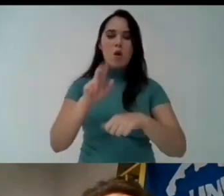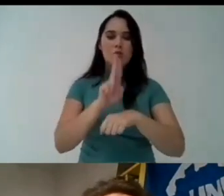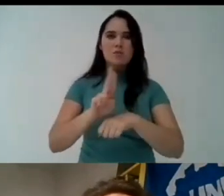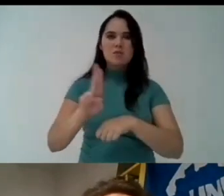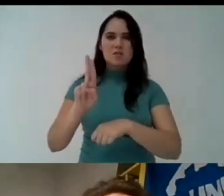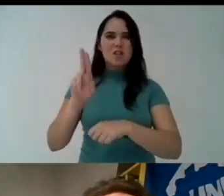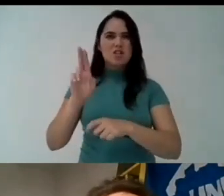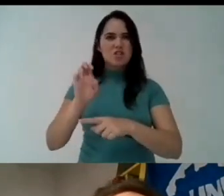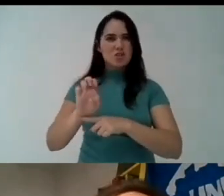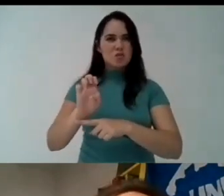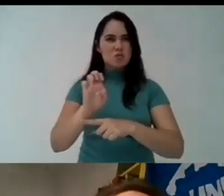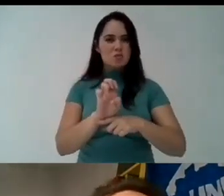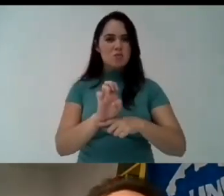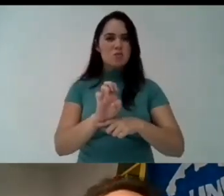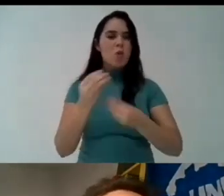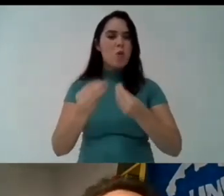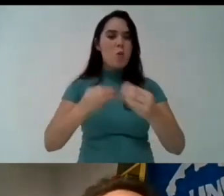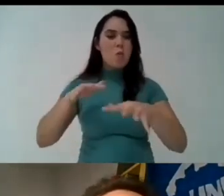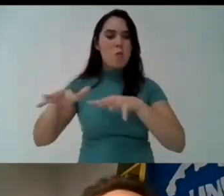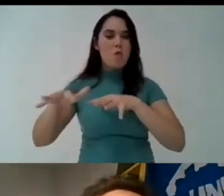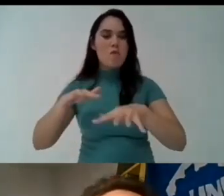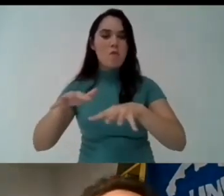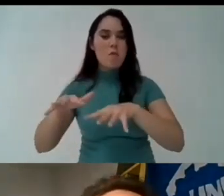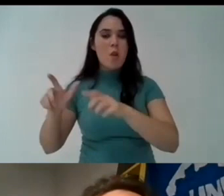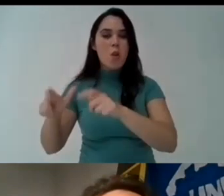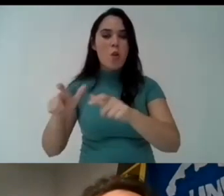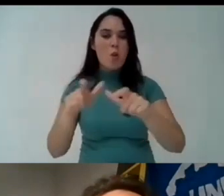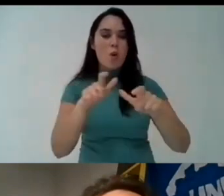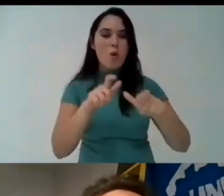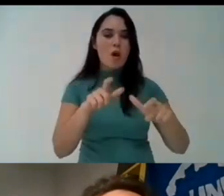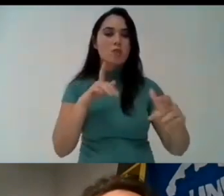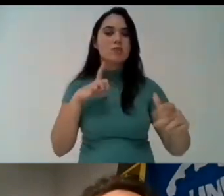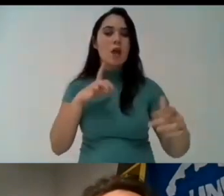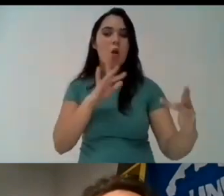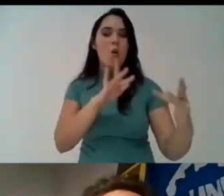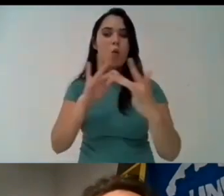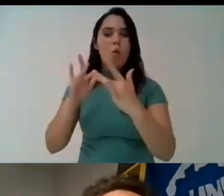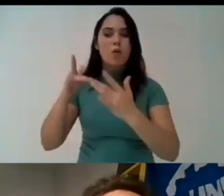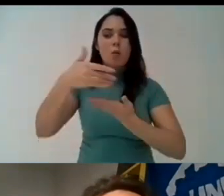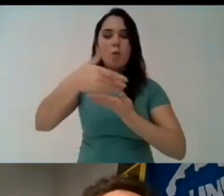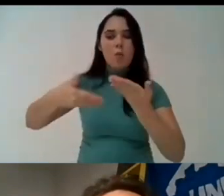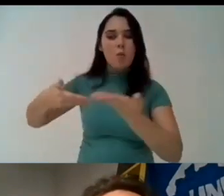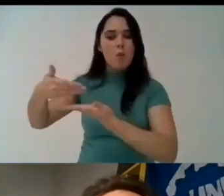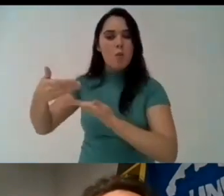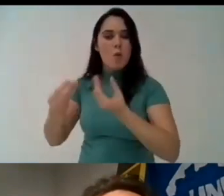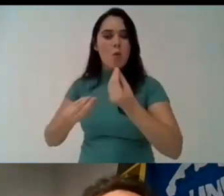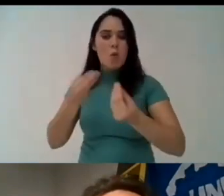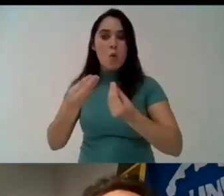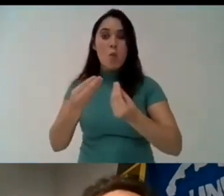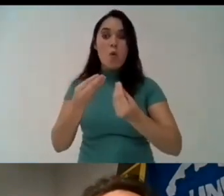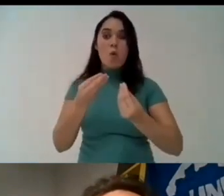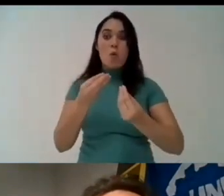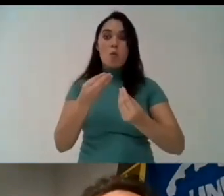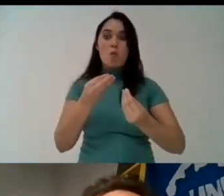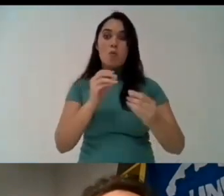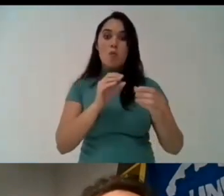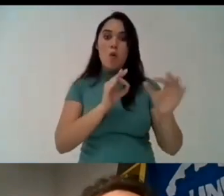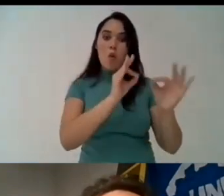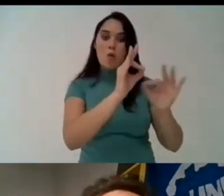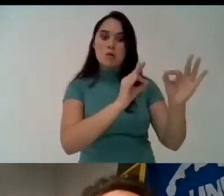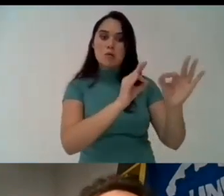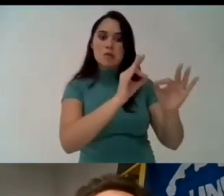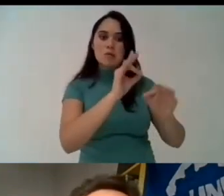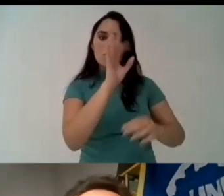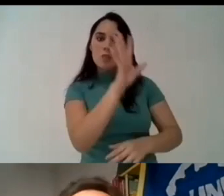indigenous students brazilian indigenous students how does this movement connect with the national organization